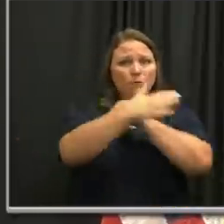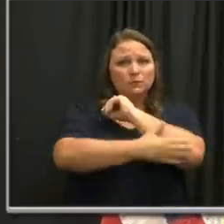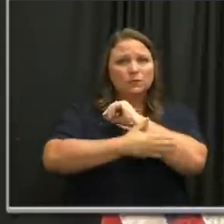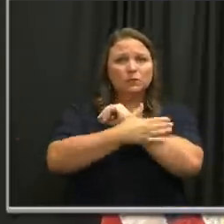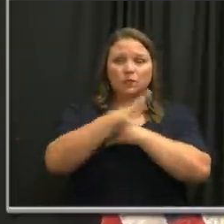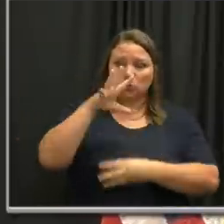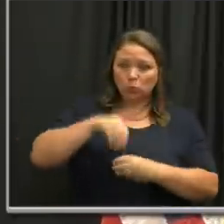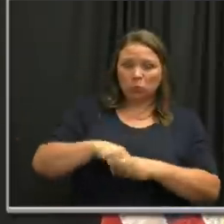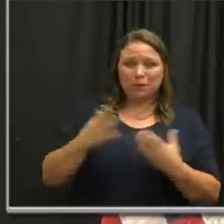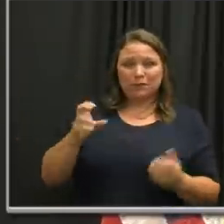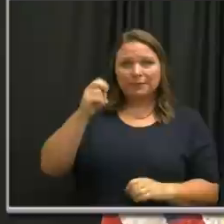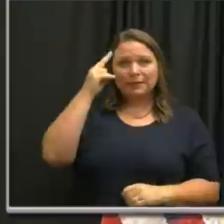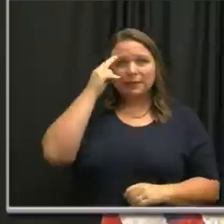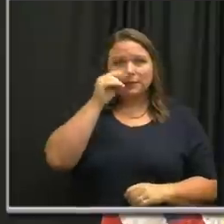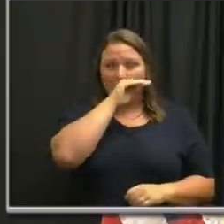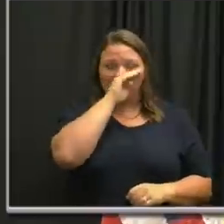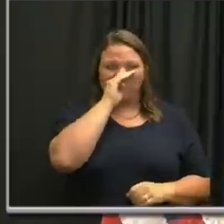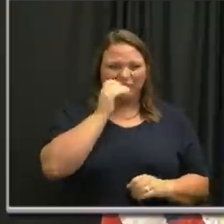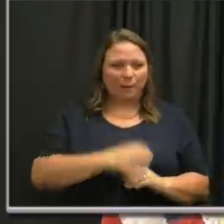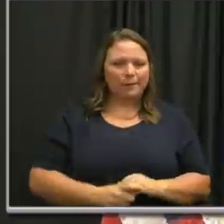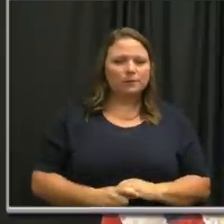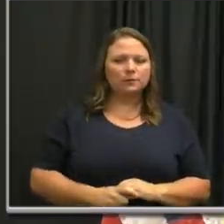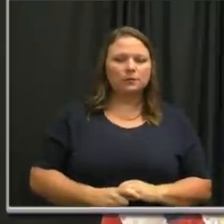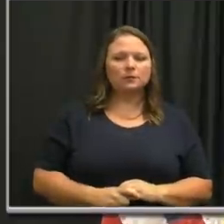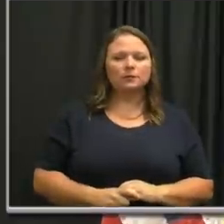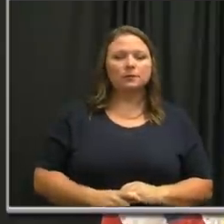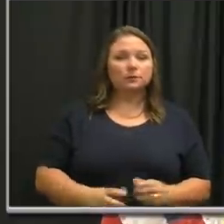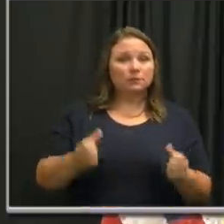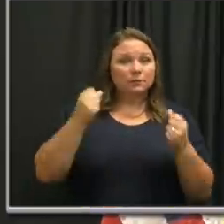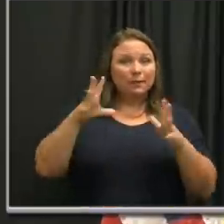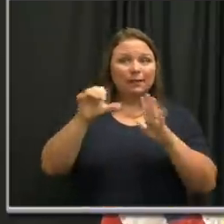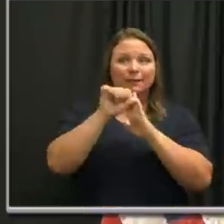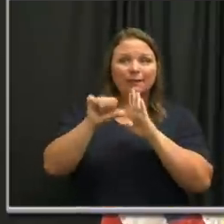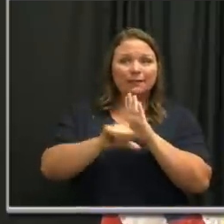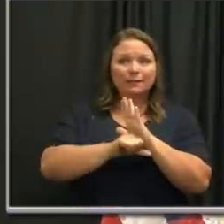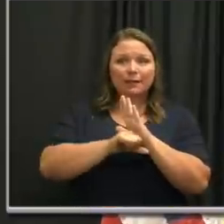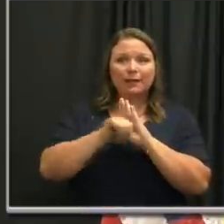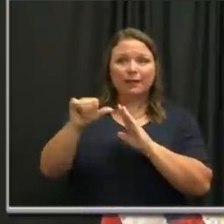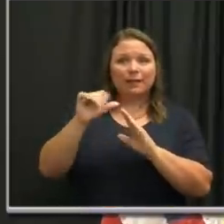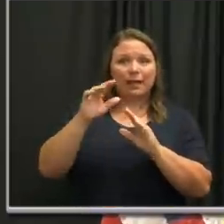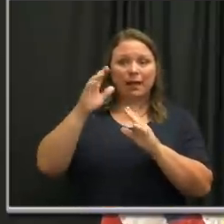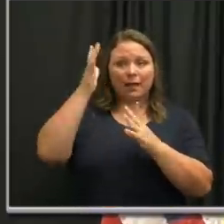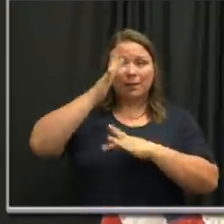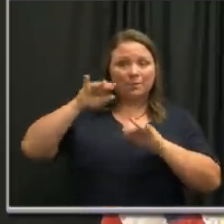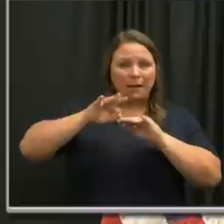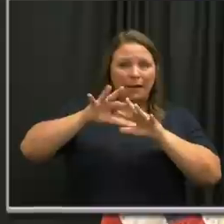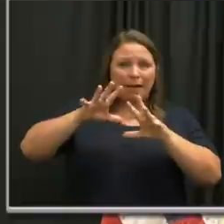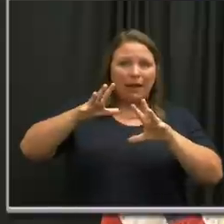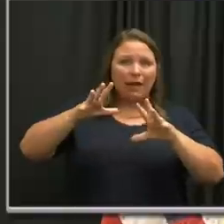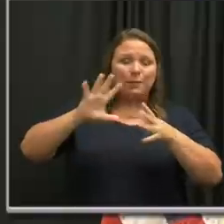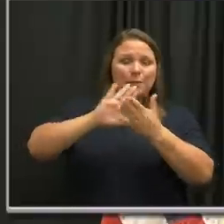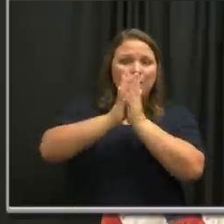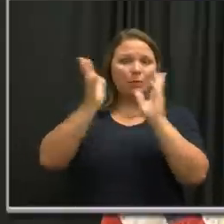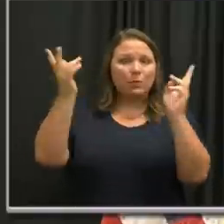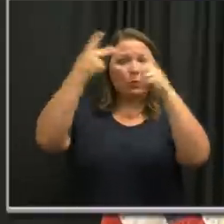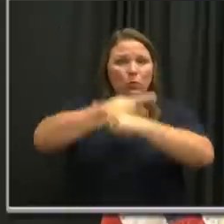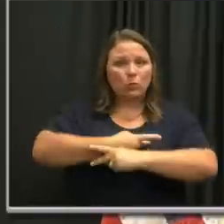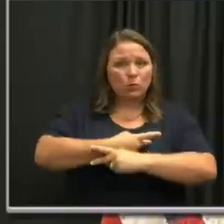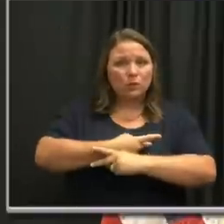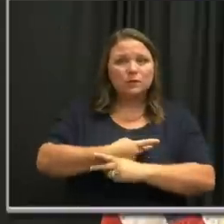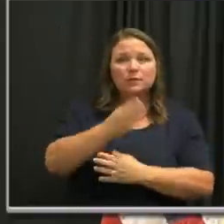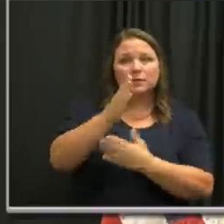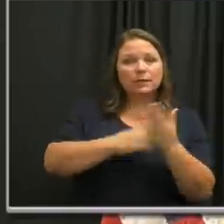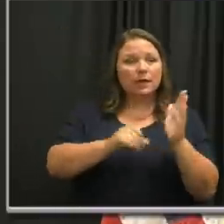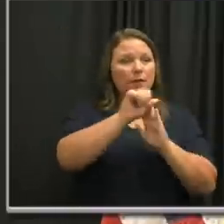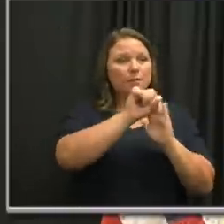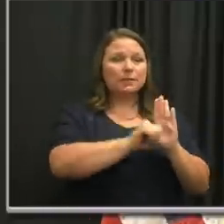including here in Nashville. And in many states, the pandemic curve is heading in entirely the wrong direction. Some of the states that